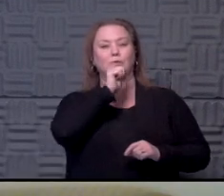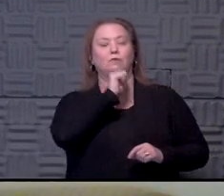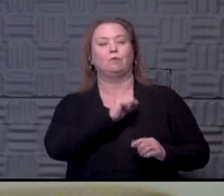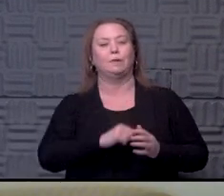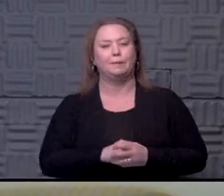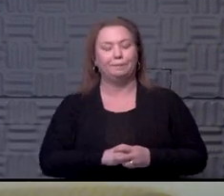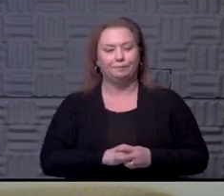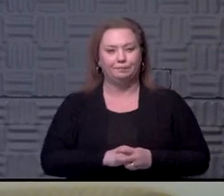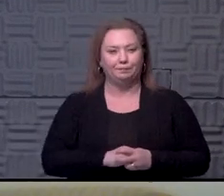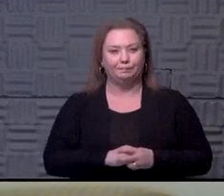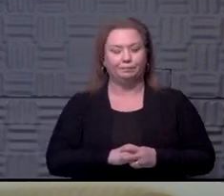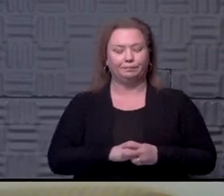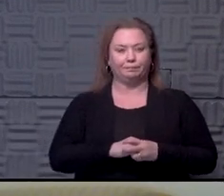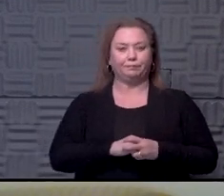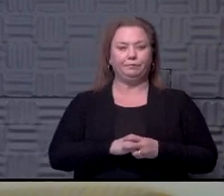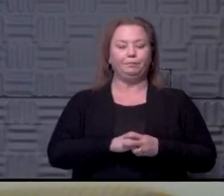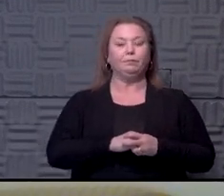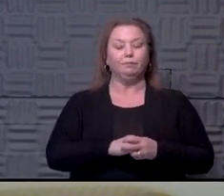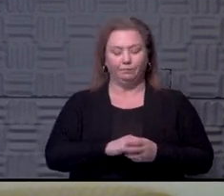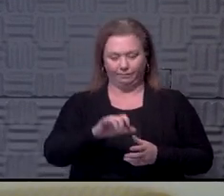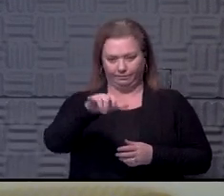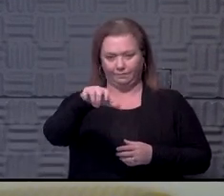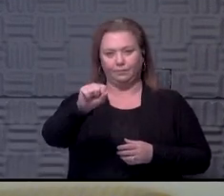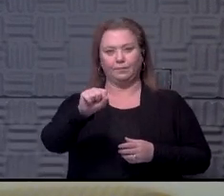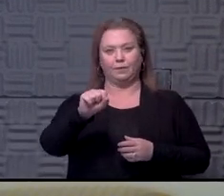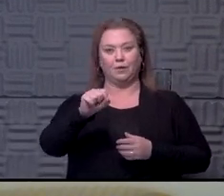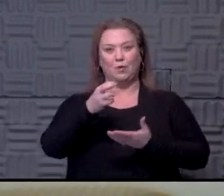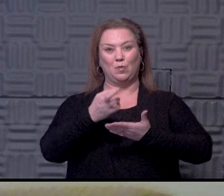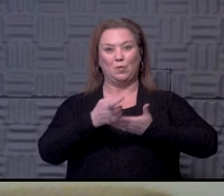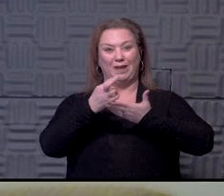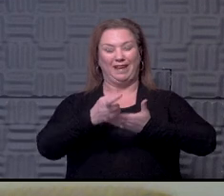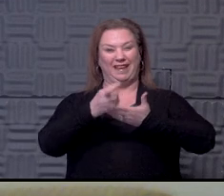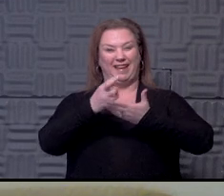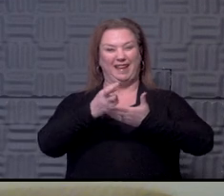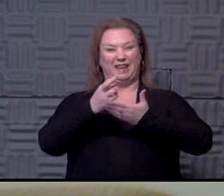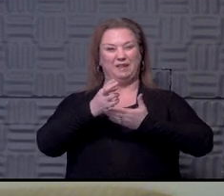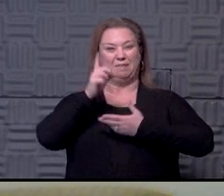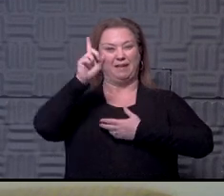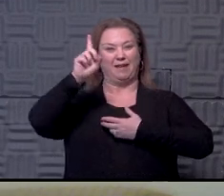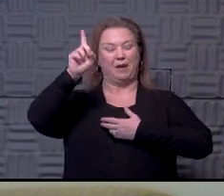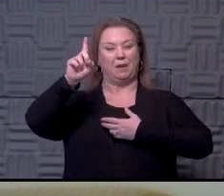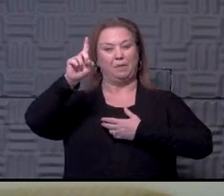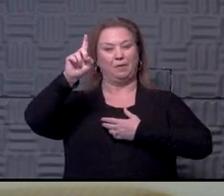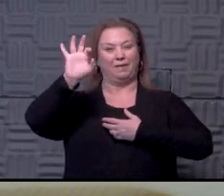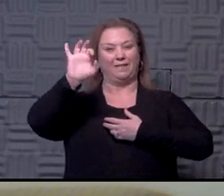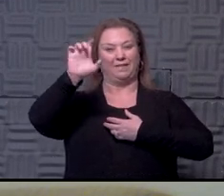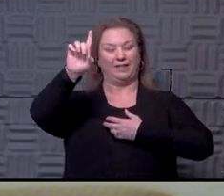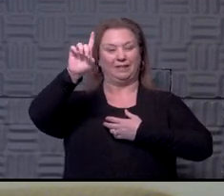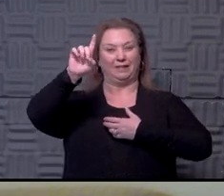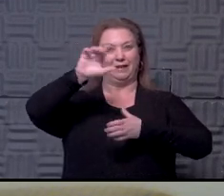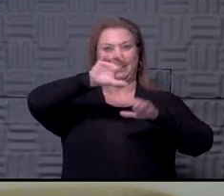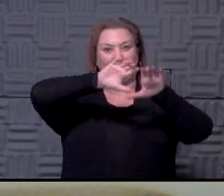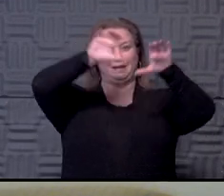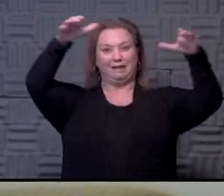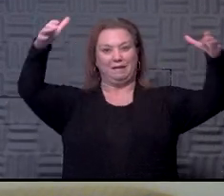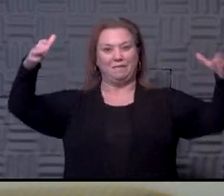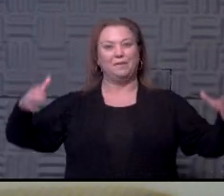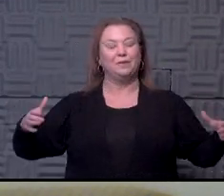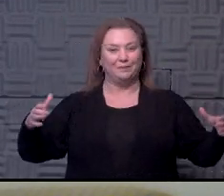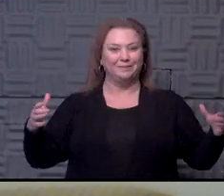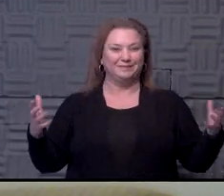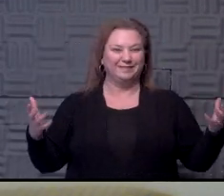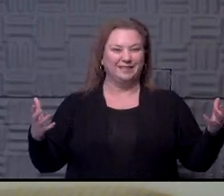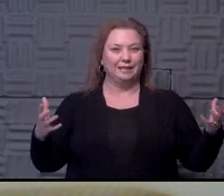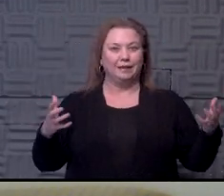Well, it is. It's even we have rehab up on the upper fields in a covered environment. Since